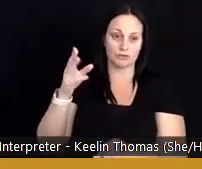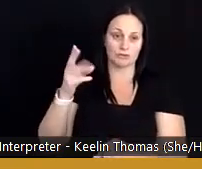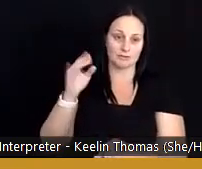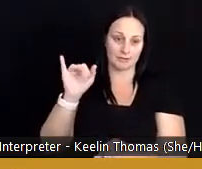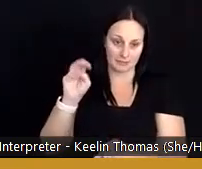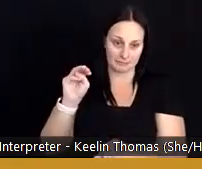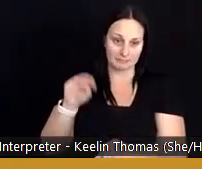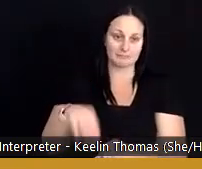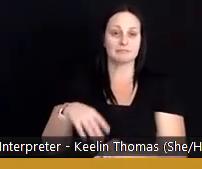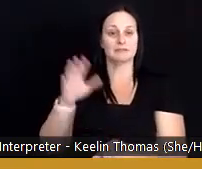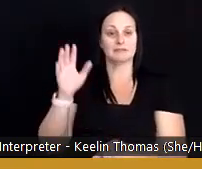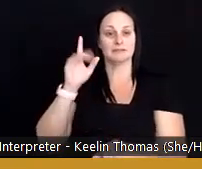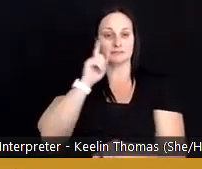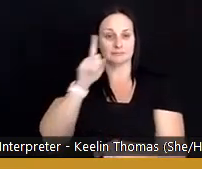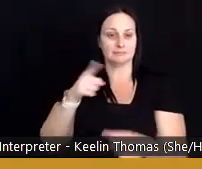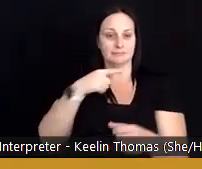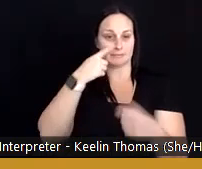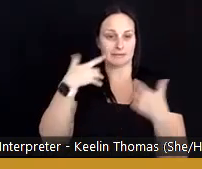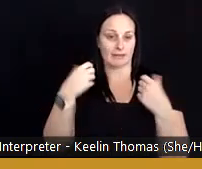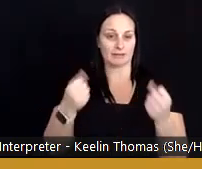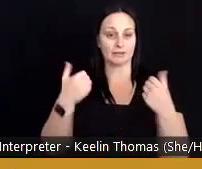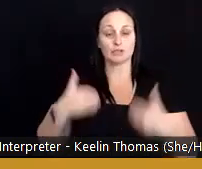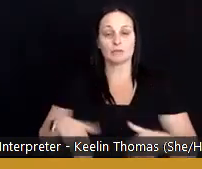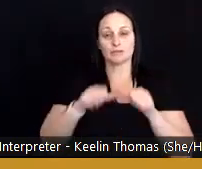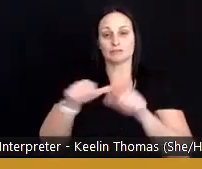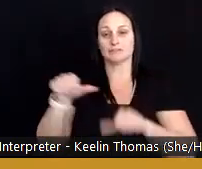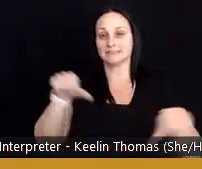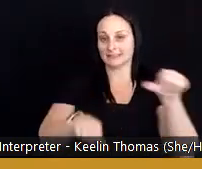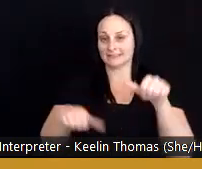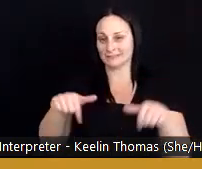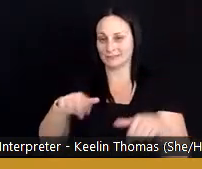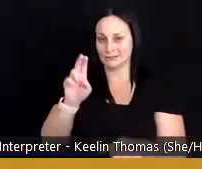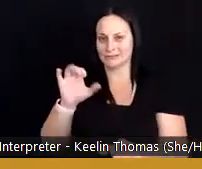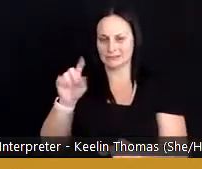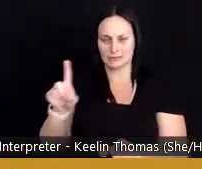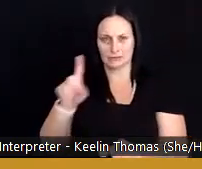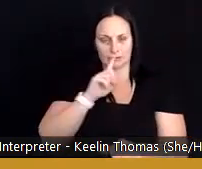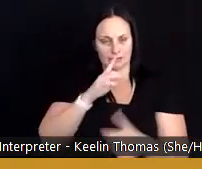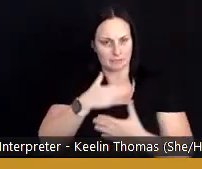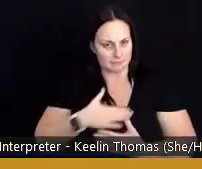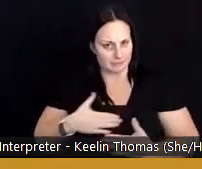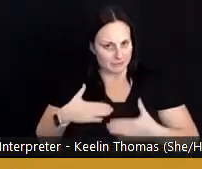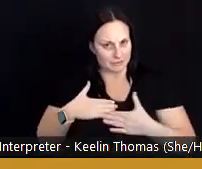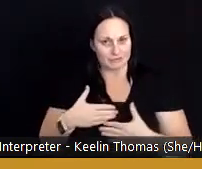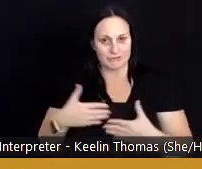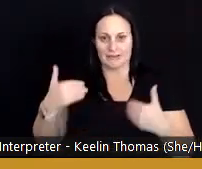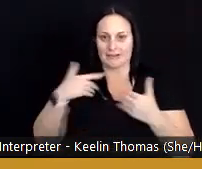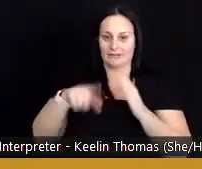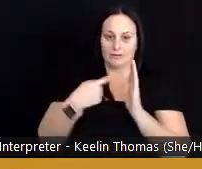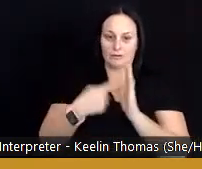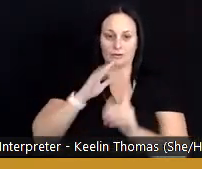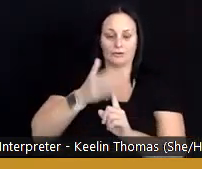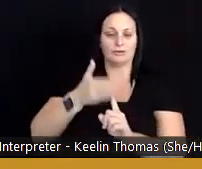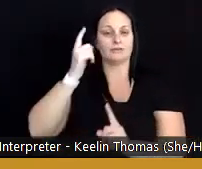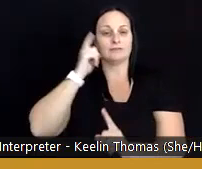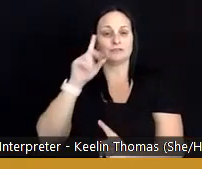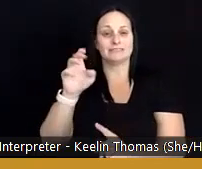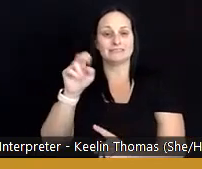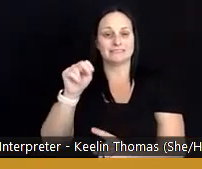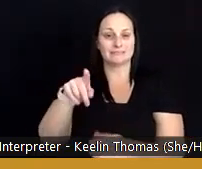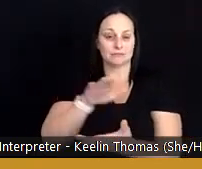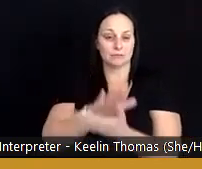Human Longevity Science here at UC San Diego. It is a distinct pleasure to serve in the role as dean of this school,